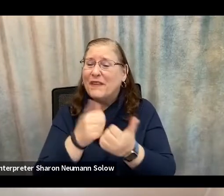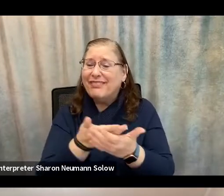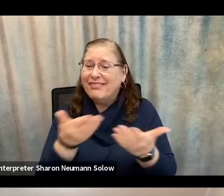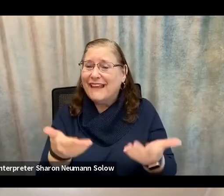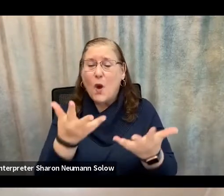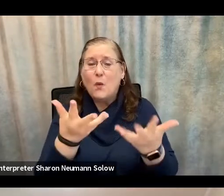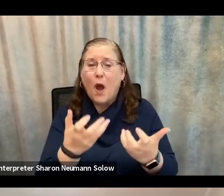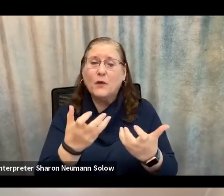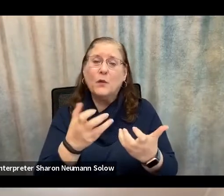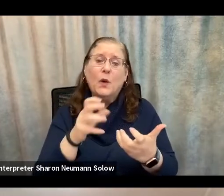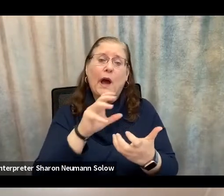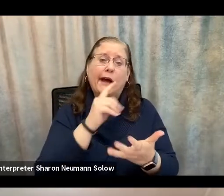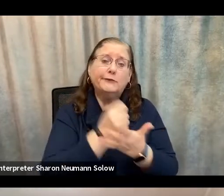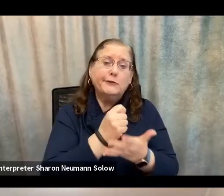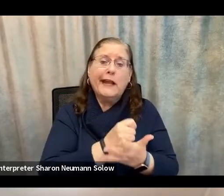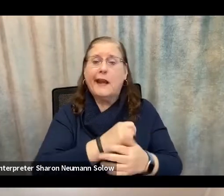or cure coronavirus.